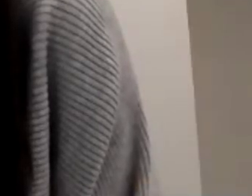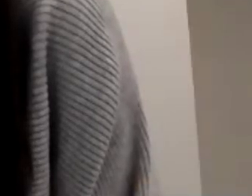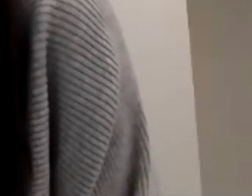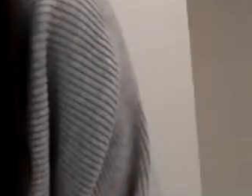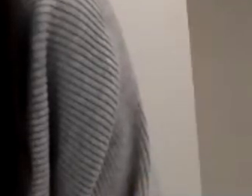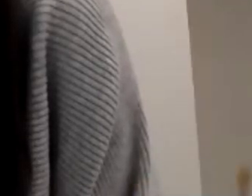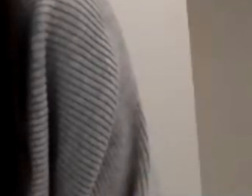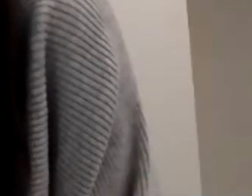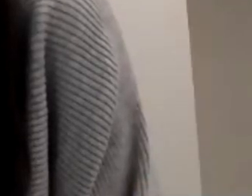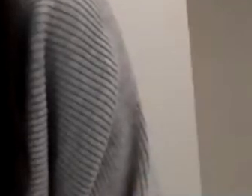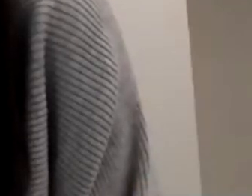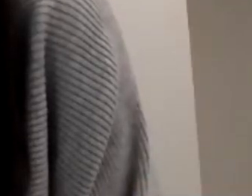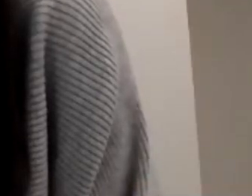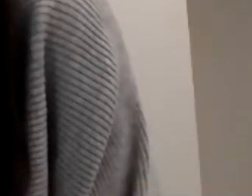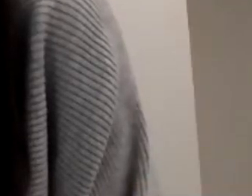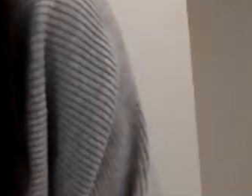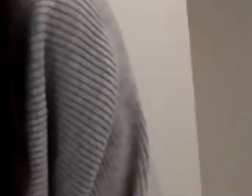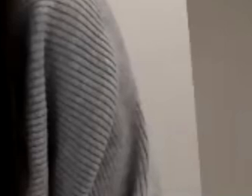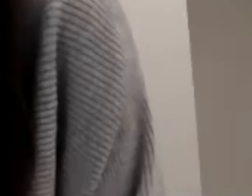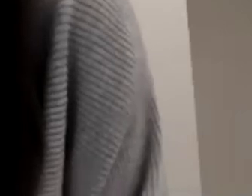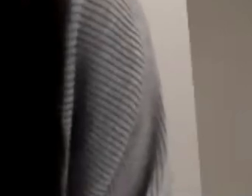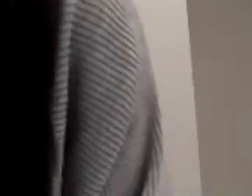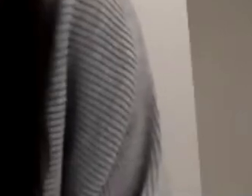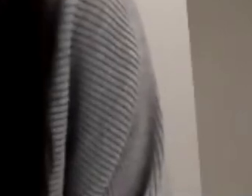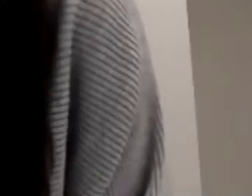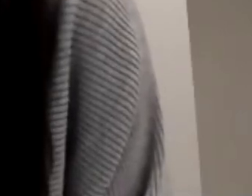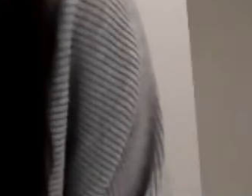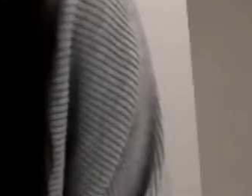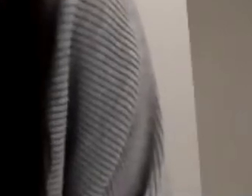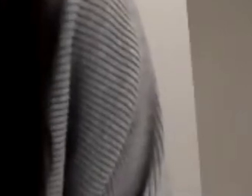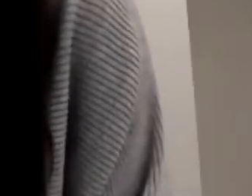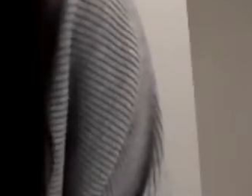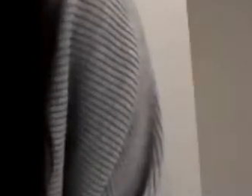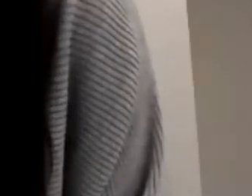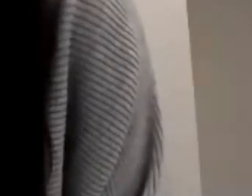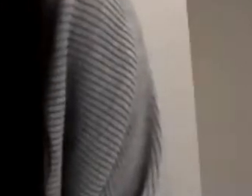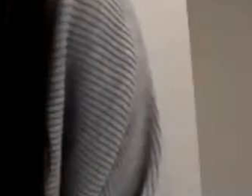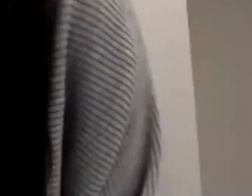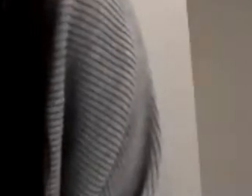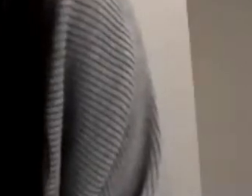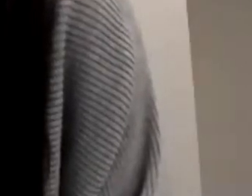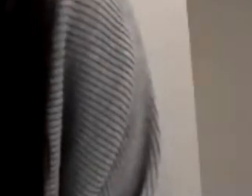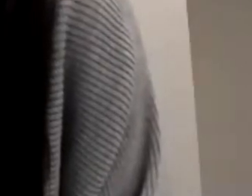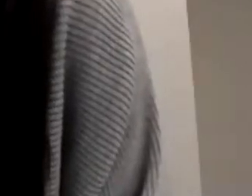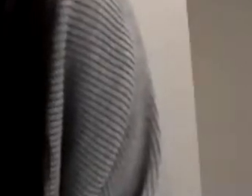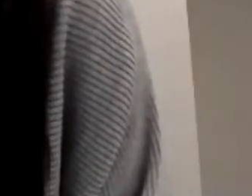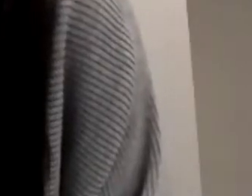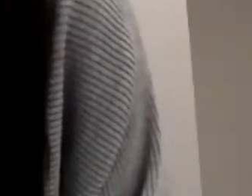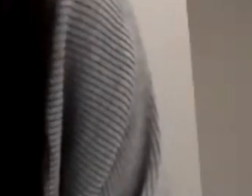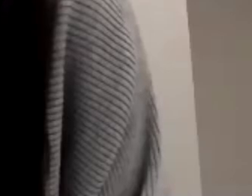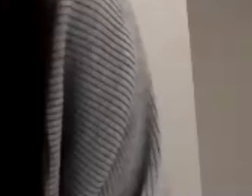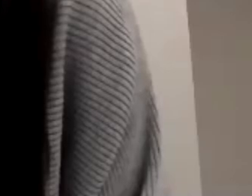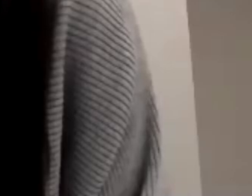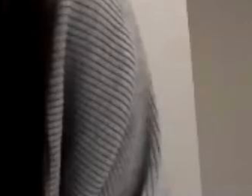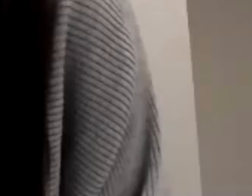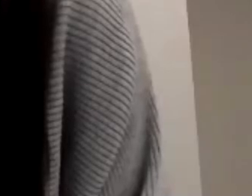do you have any um resources or websites or books and things that you